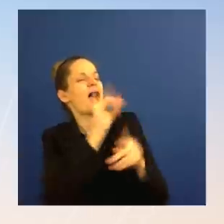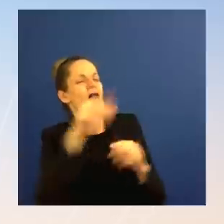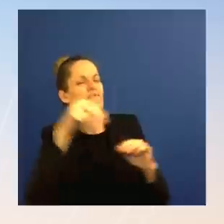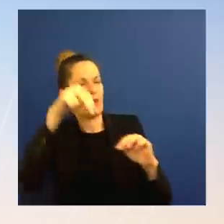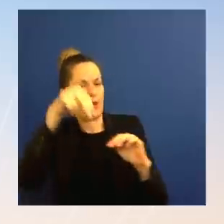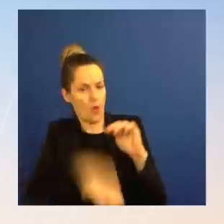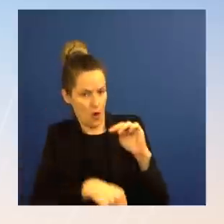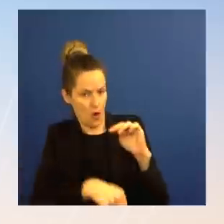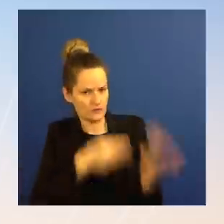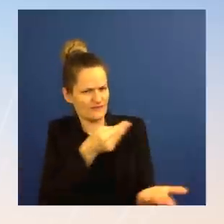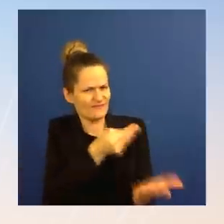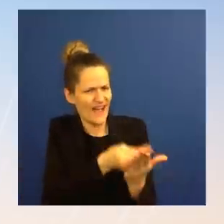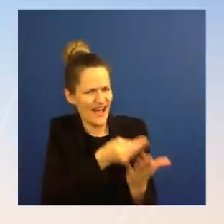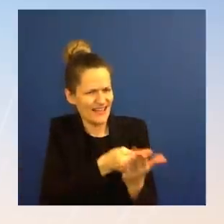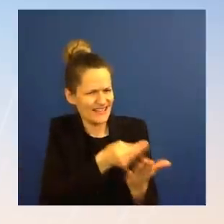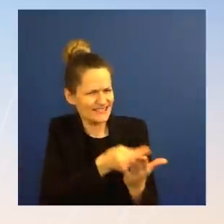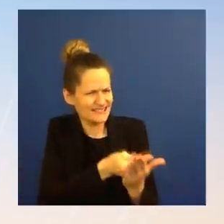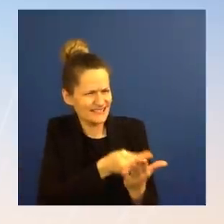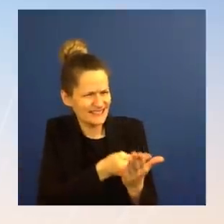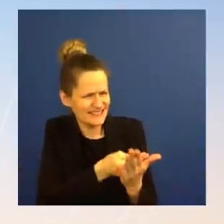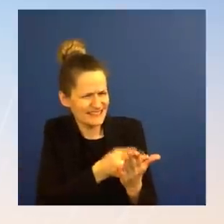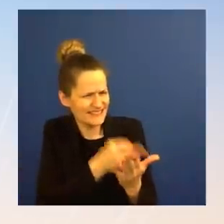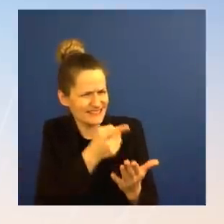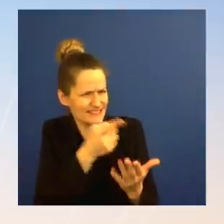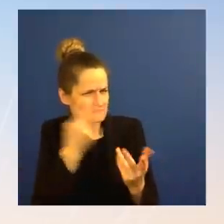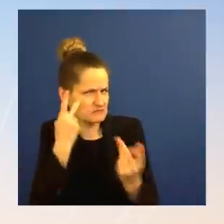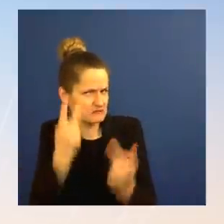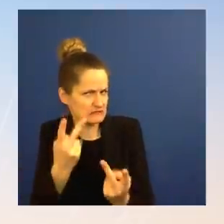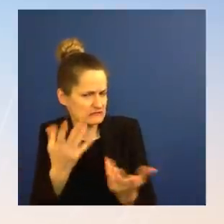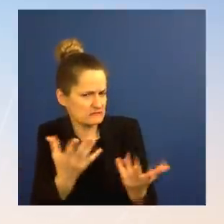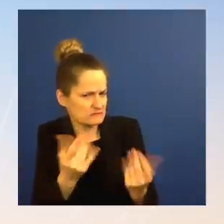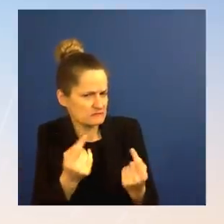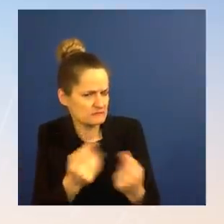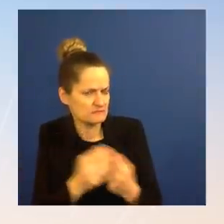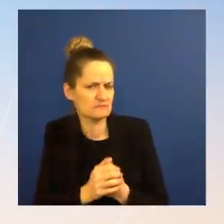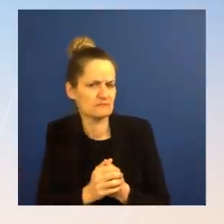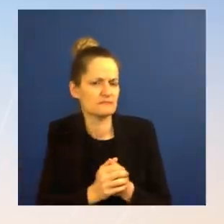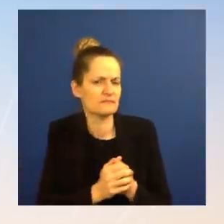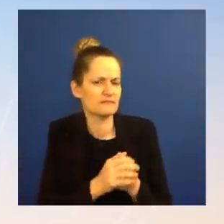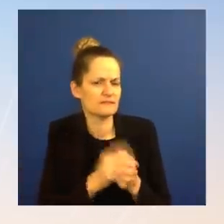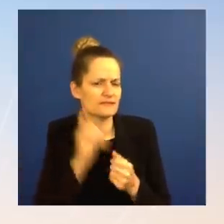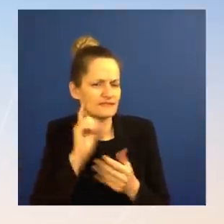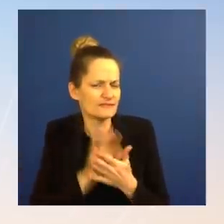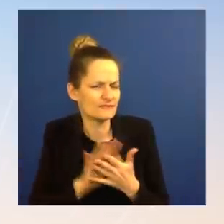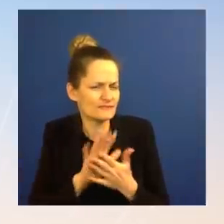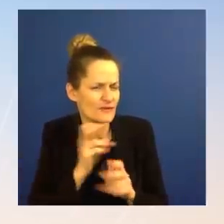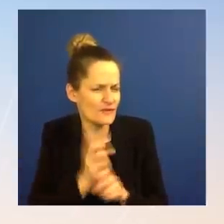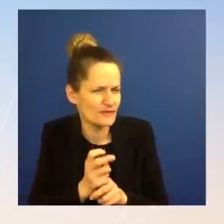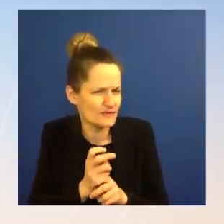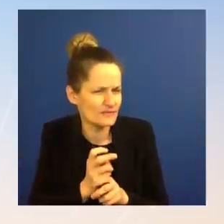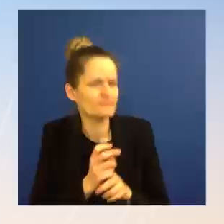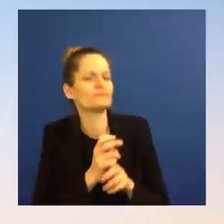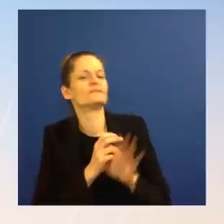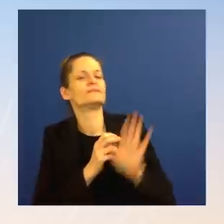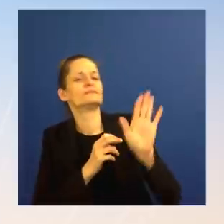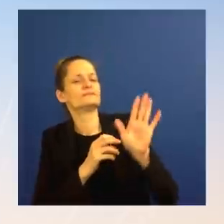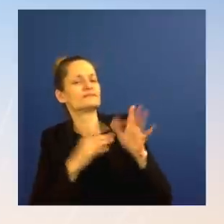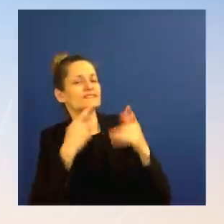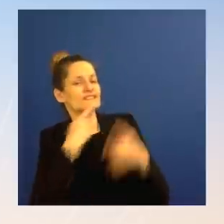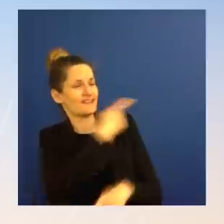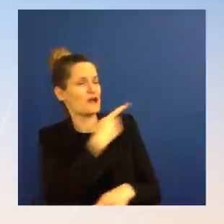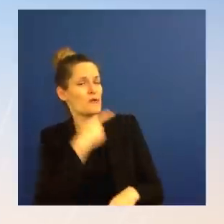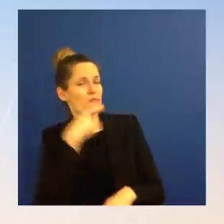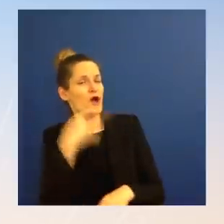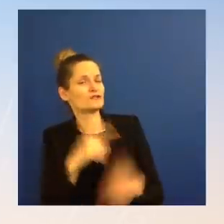imposed, the response from Moscow would be, it was expected. So, is there, like, an assessment